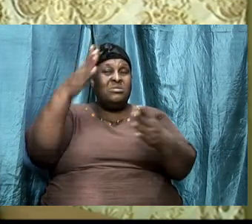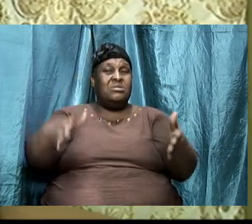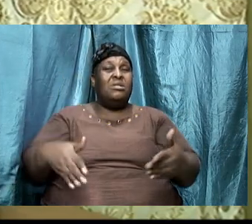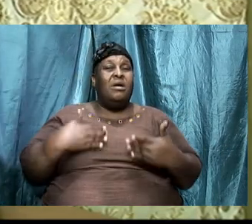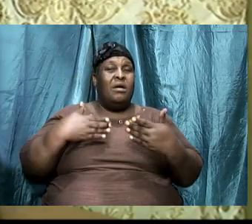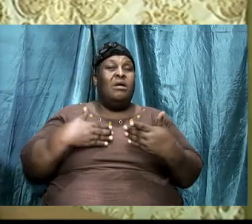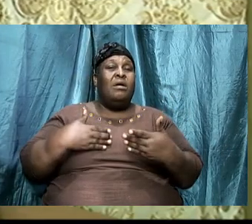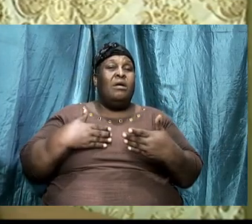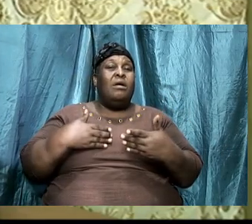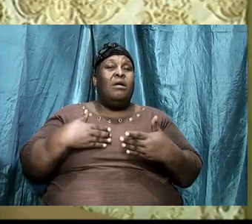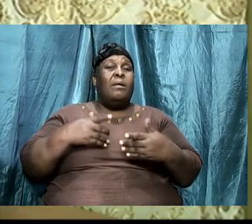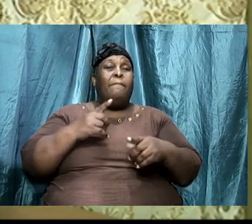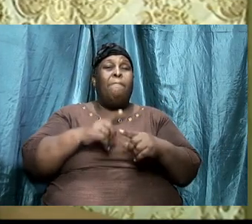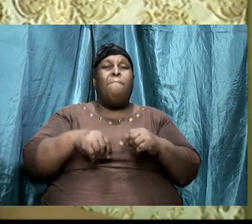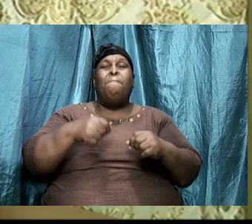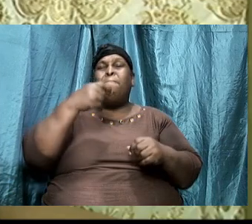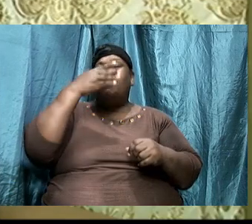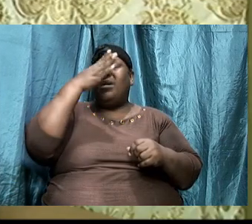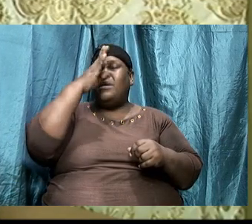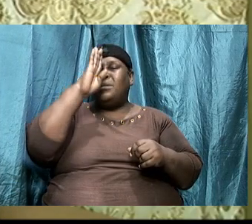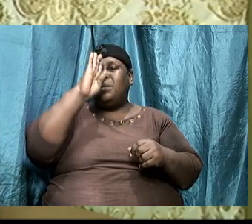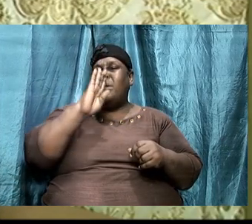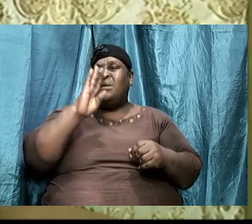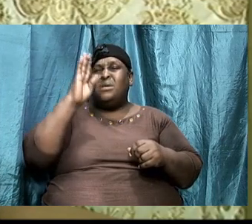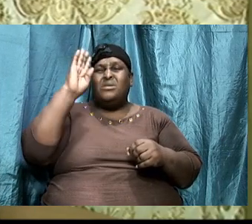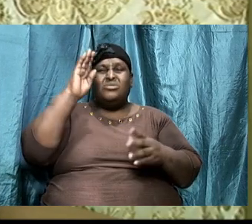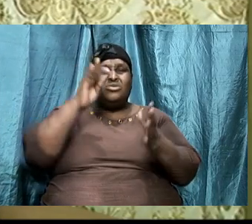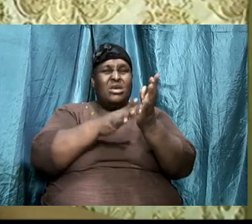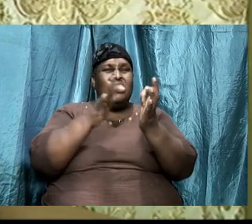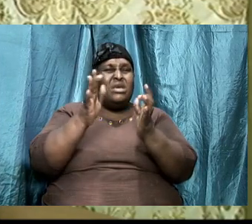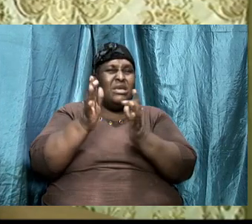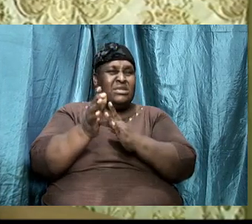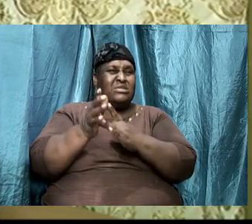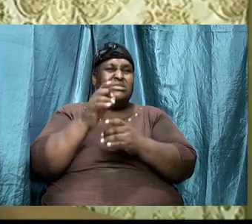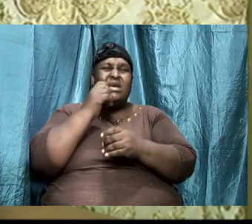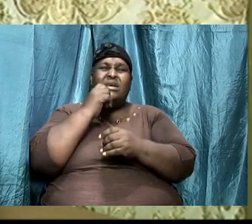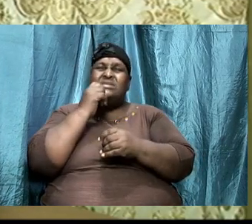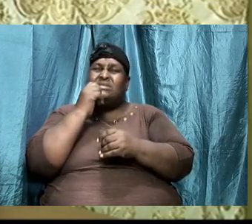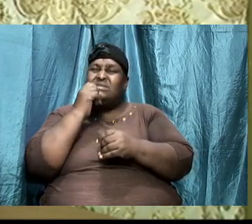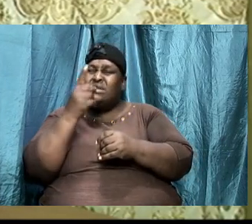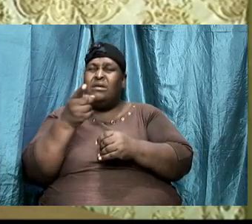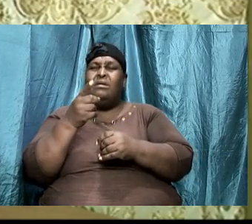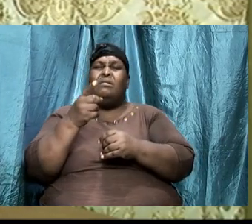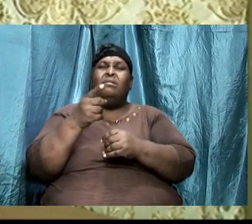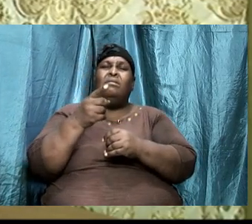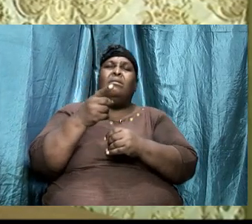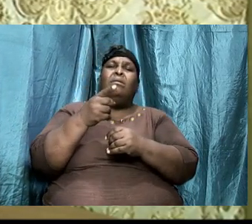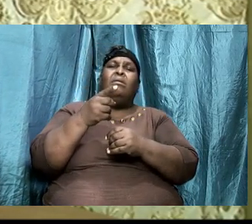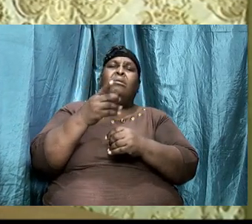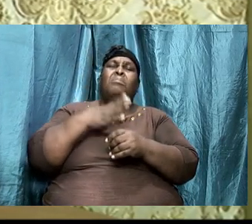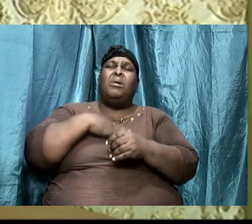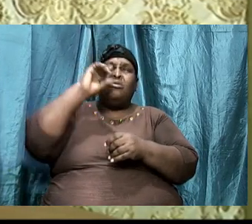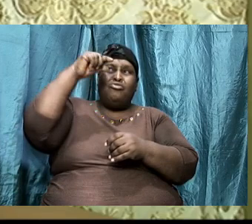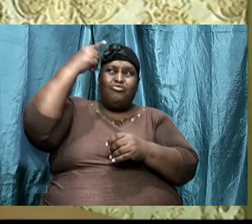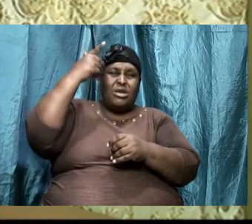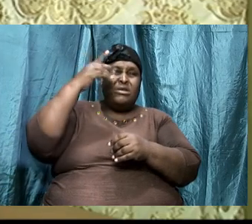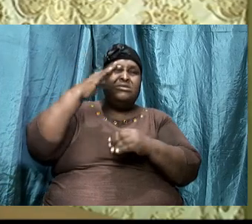grace is sufficient for you for my power is made perfect in weakness